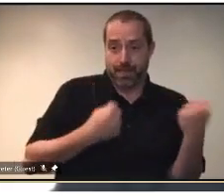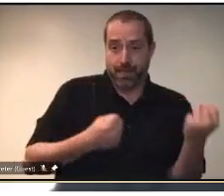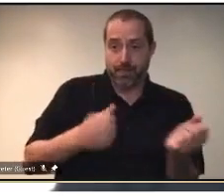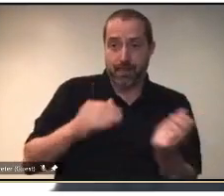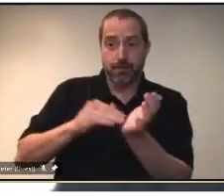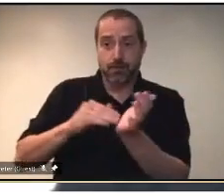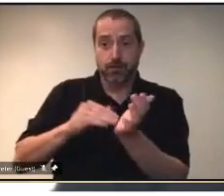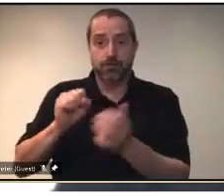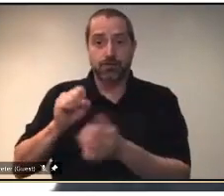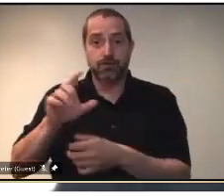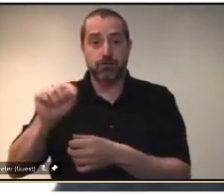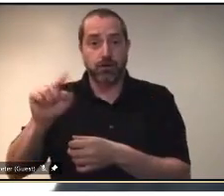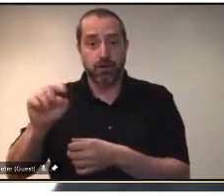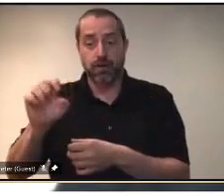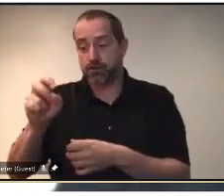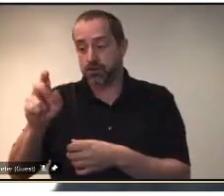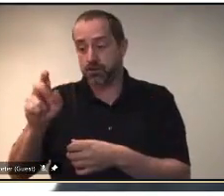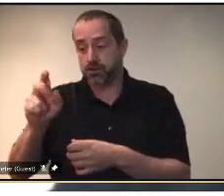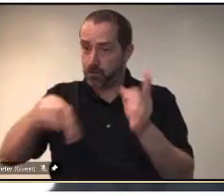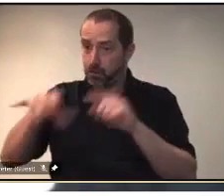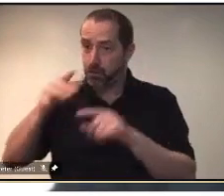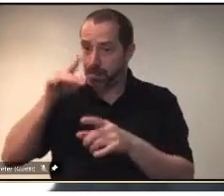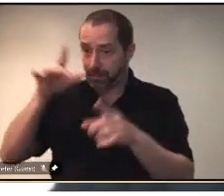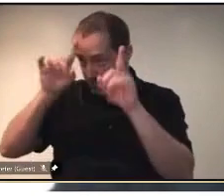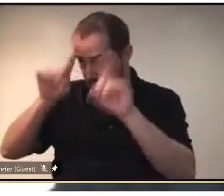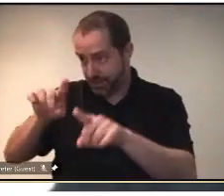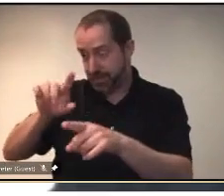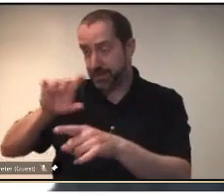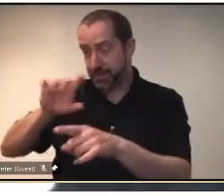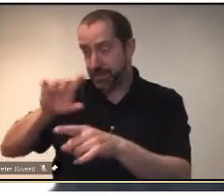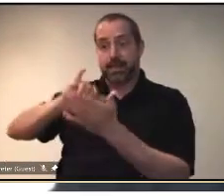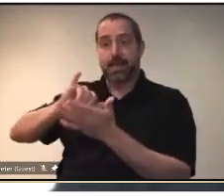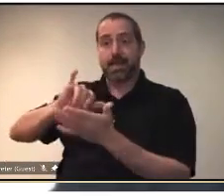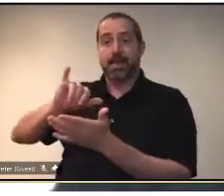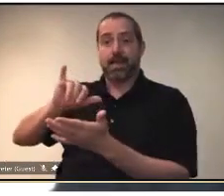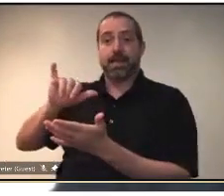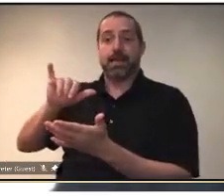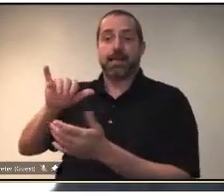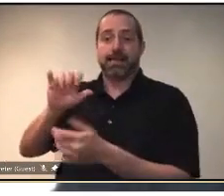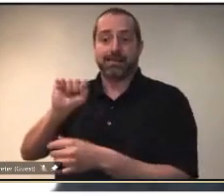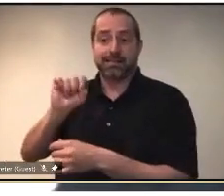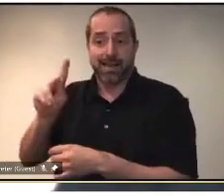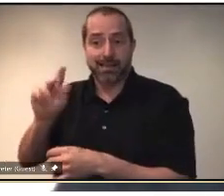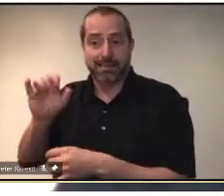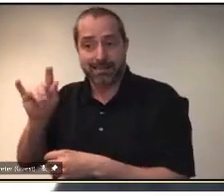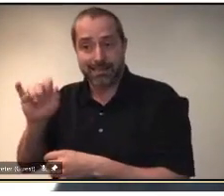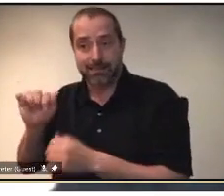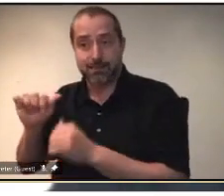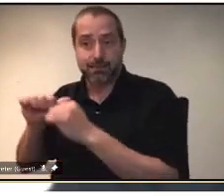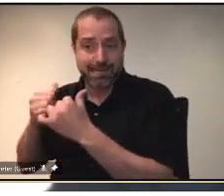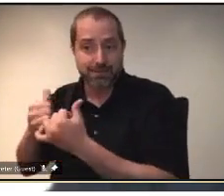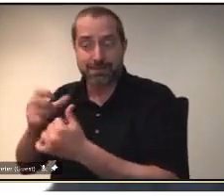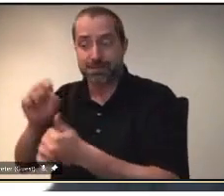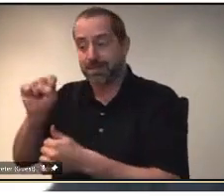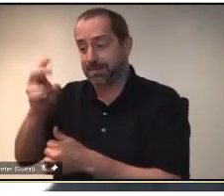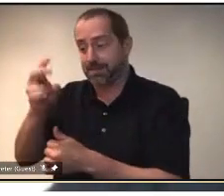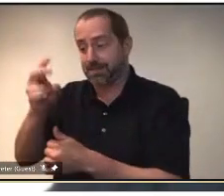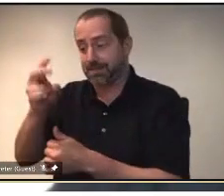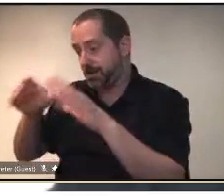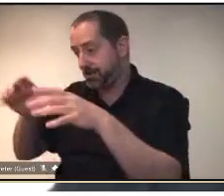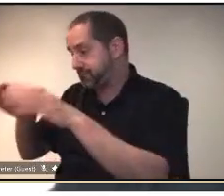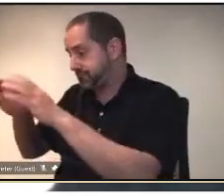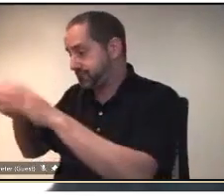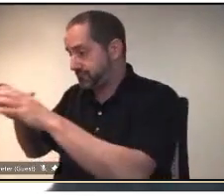staff within the SHA and our affiliates and the SAS Cancer Agency have access to any support that they need uh ongoing